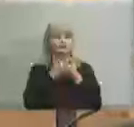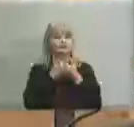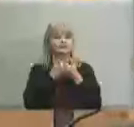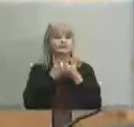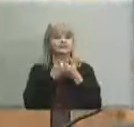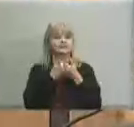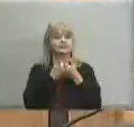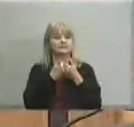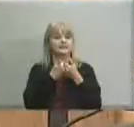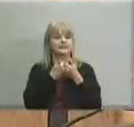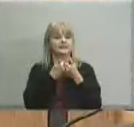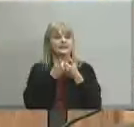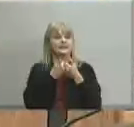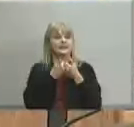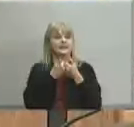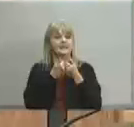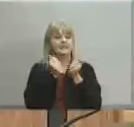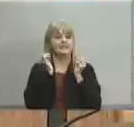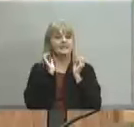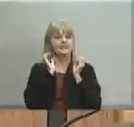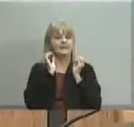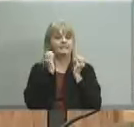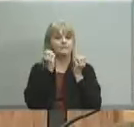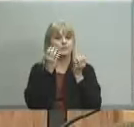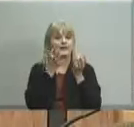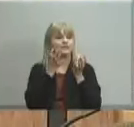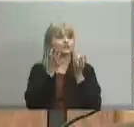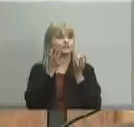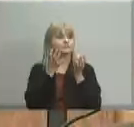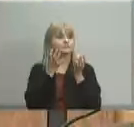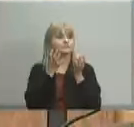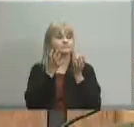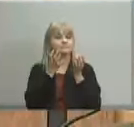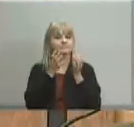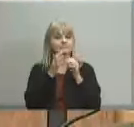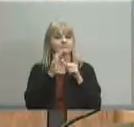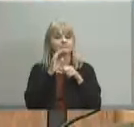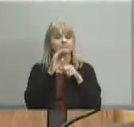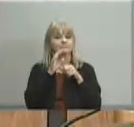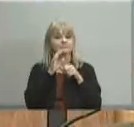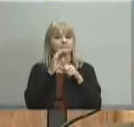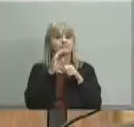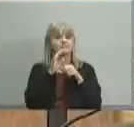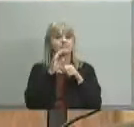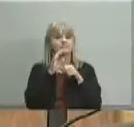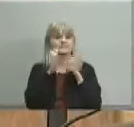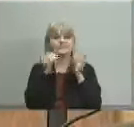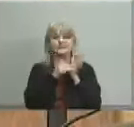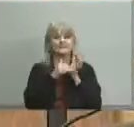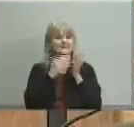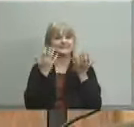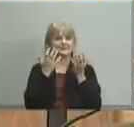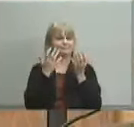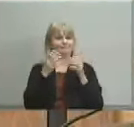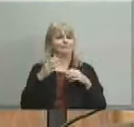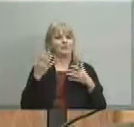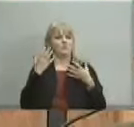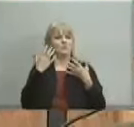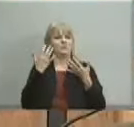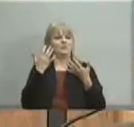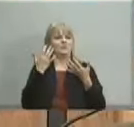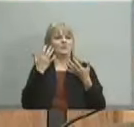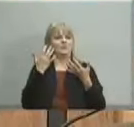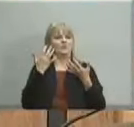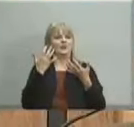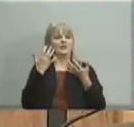is um i think kind of acute here in the context of our assignment plan because um dr dawson correct me if i'm